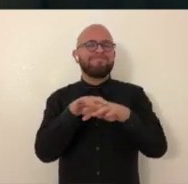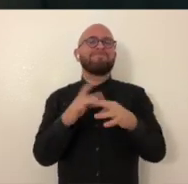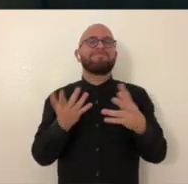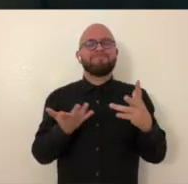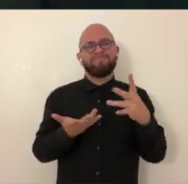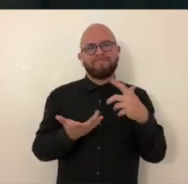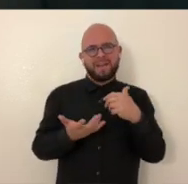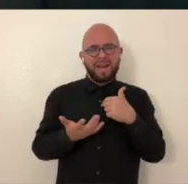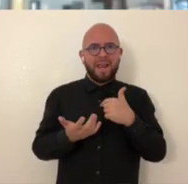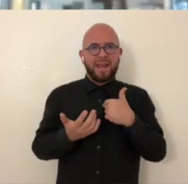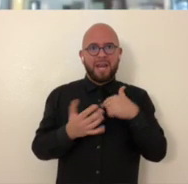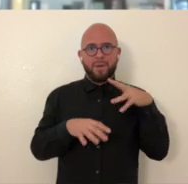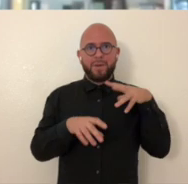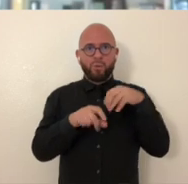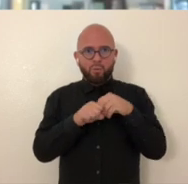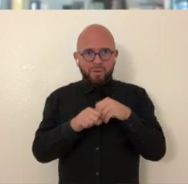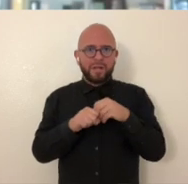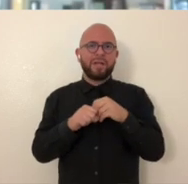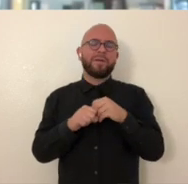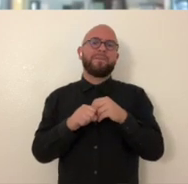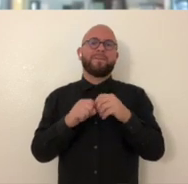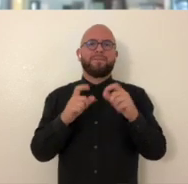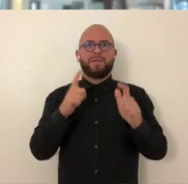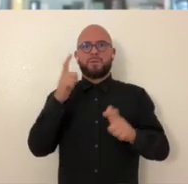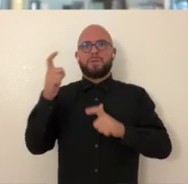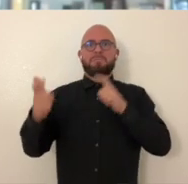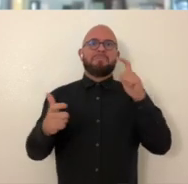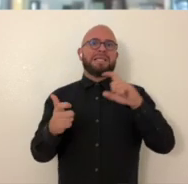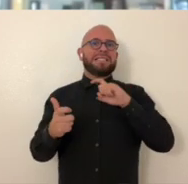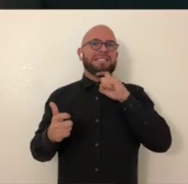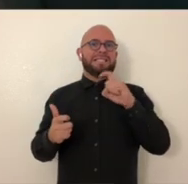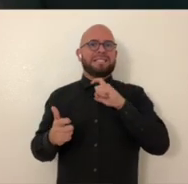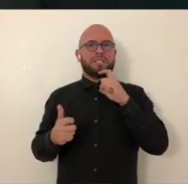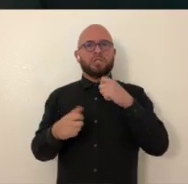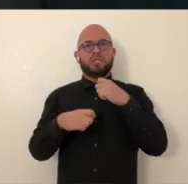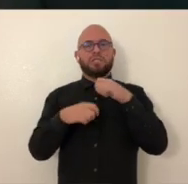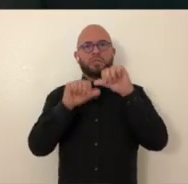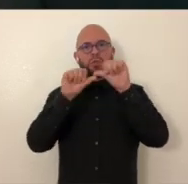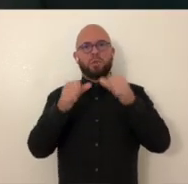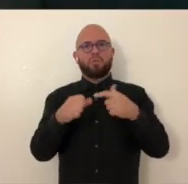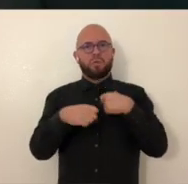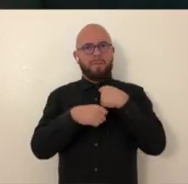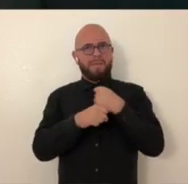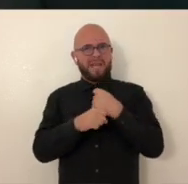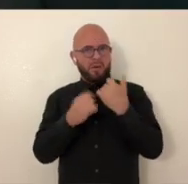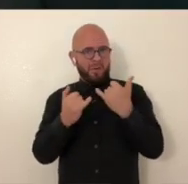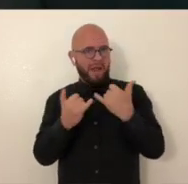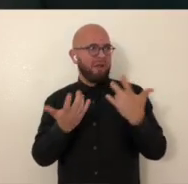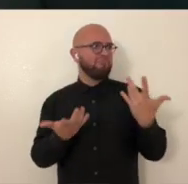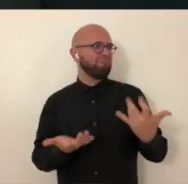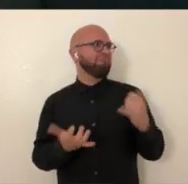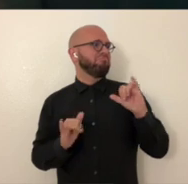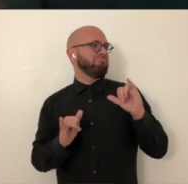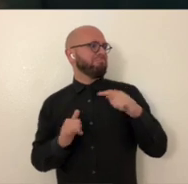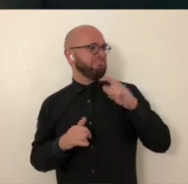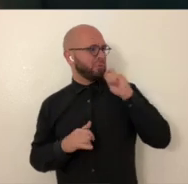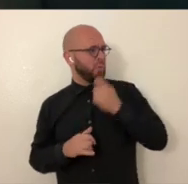loom. Oh neat. And I am incorporating those weavings into this big steel sculpture I'm making right now.